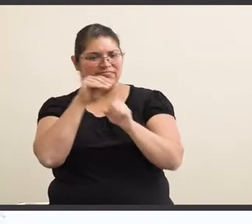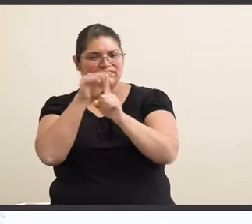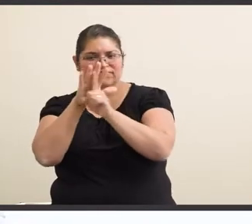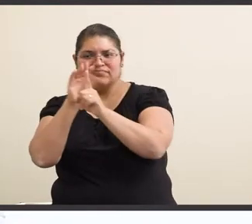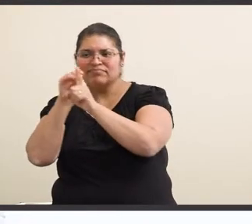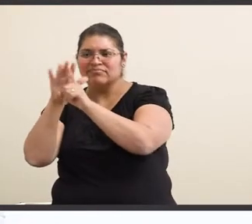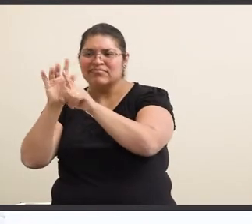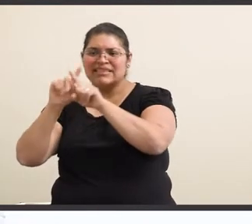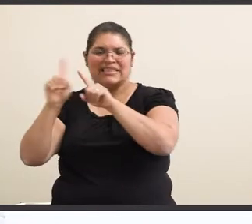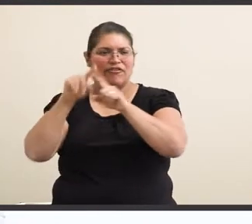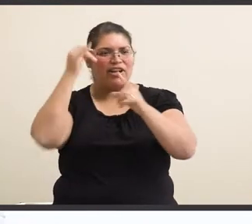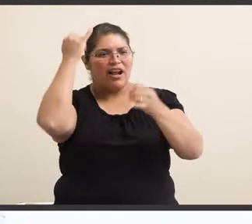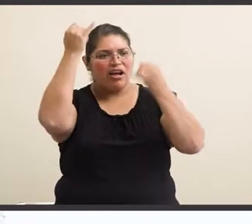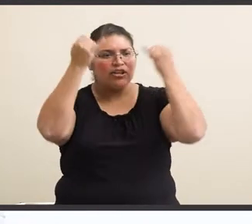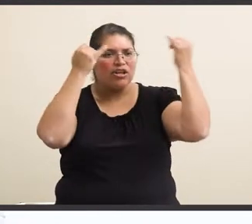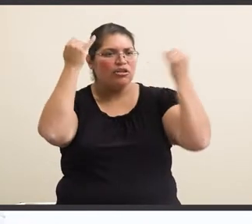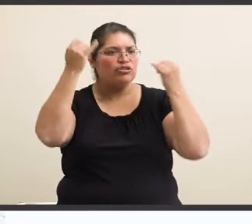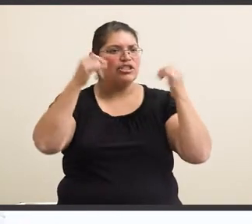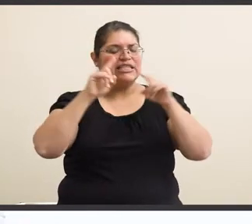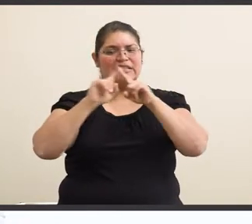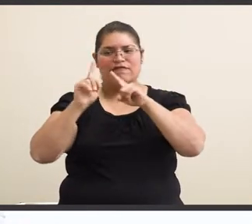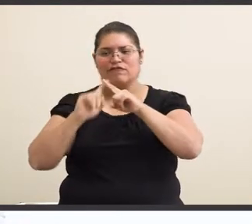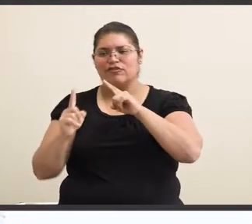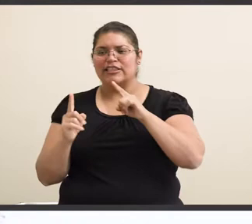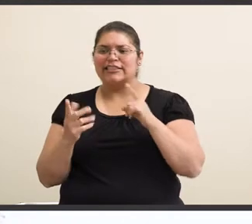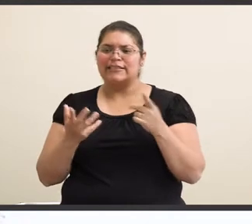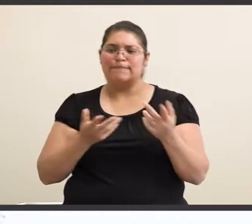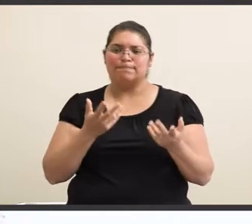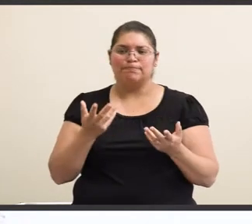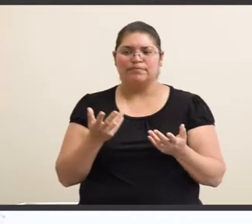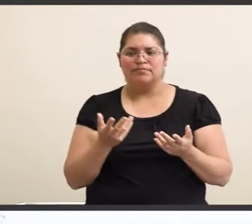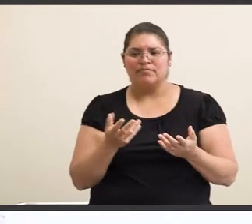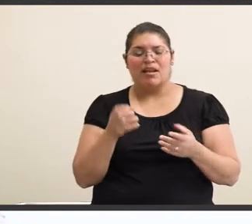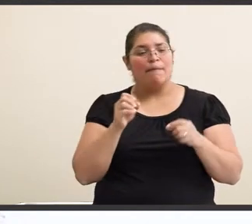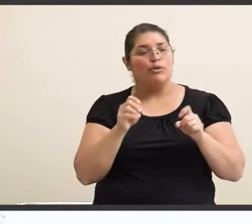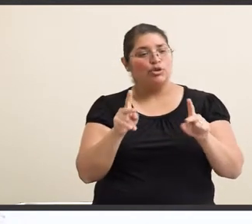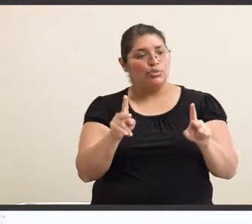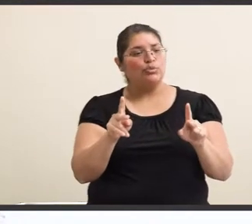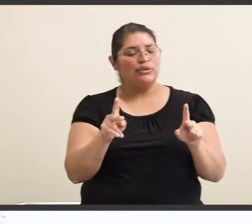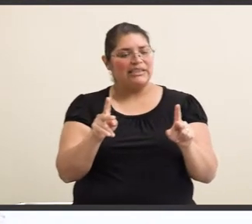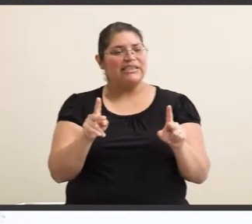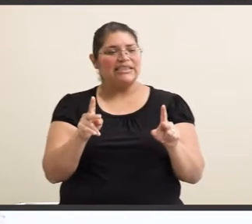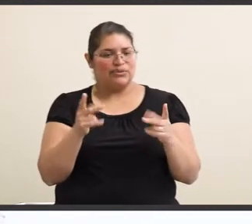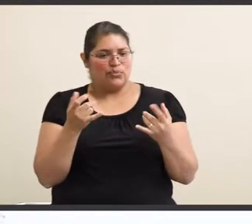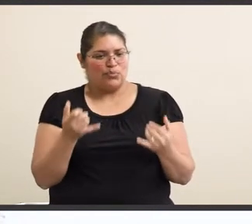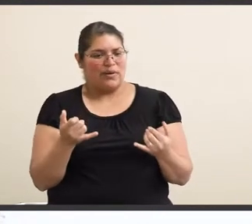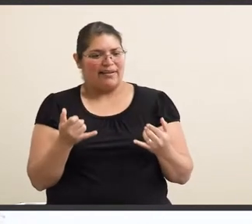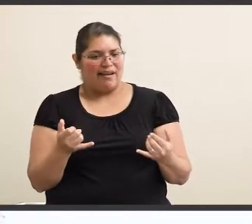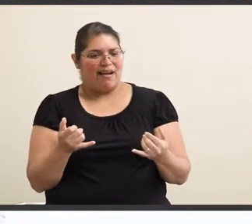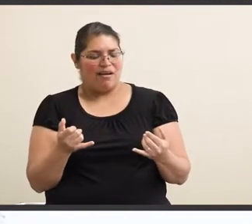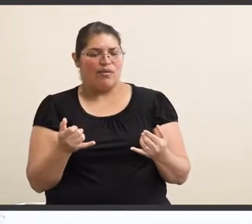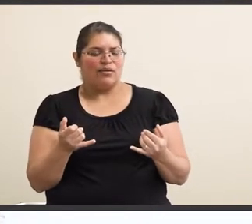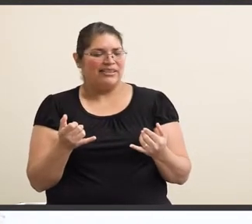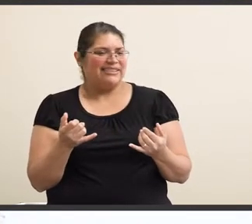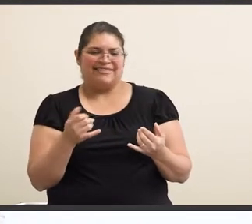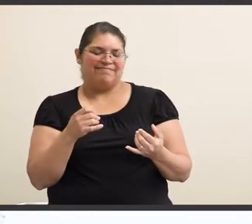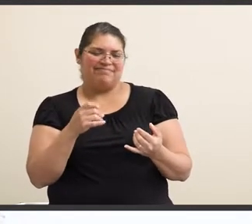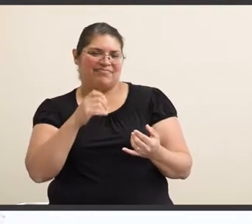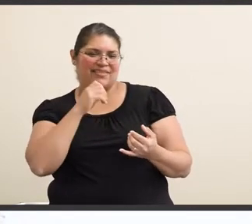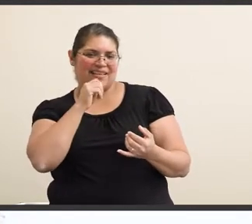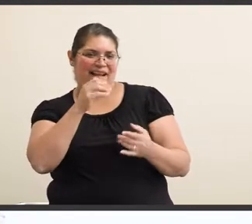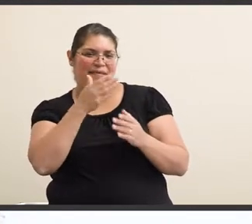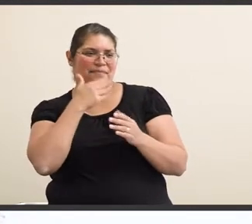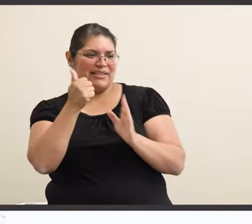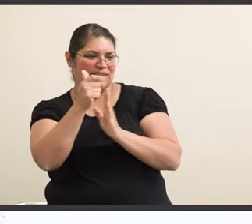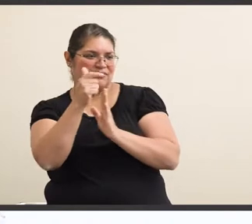to different ideologies and different, uh, opportunities, uh, right now, that's not the best